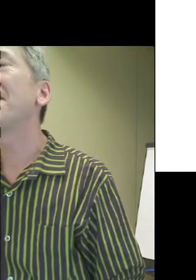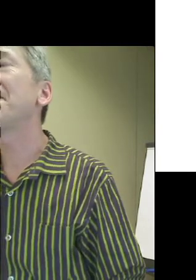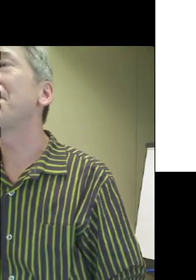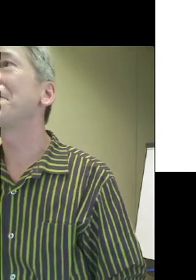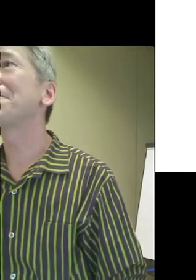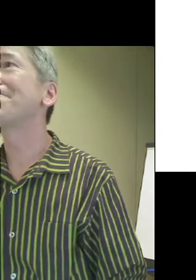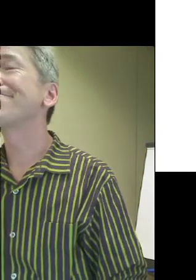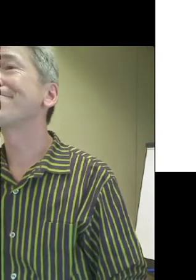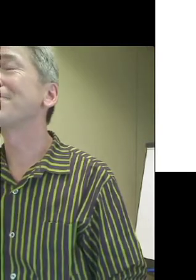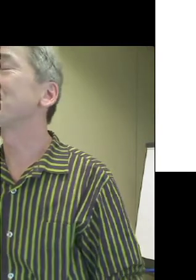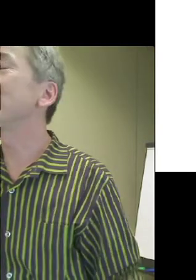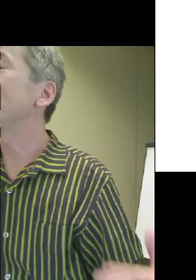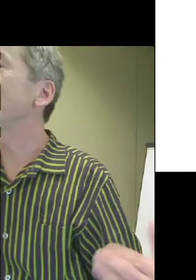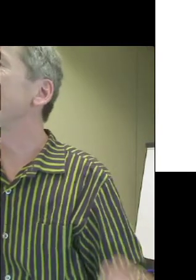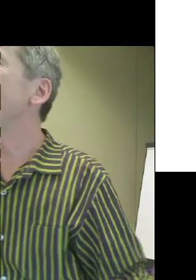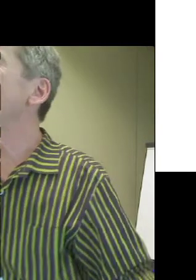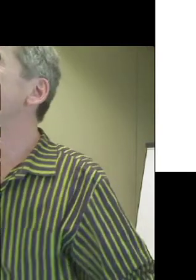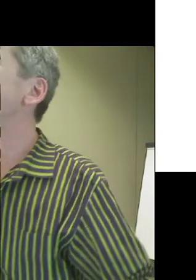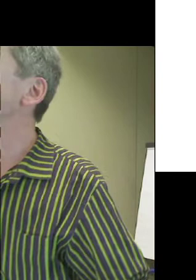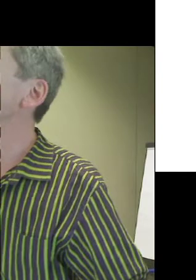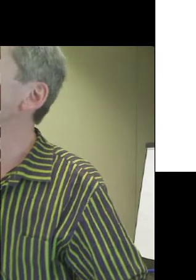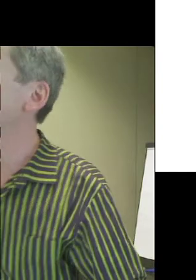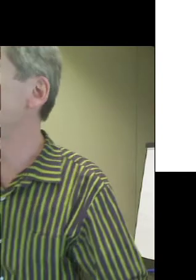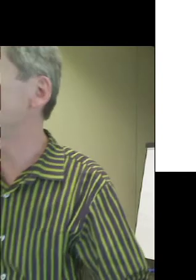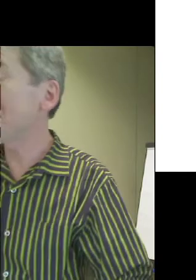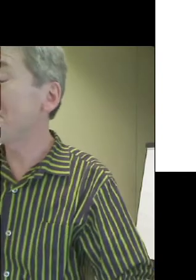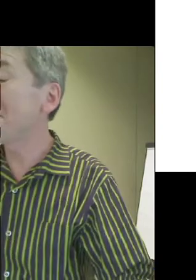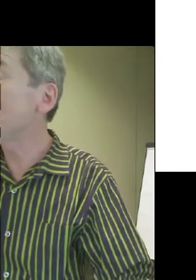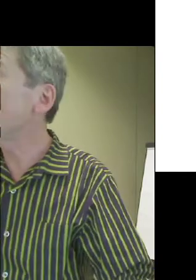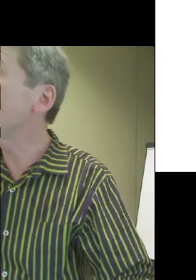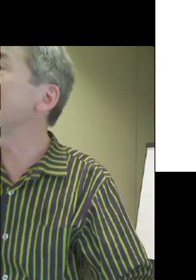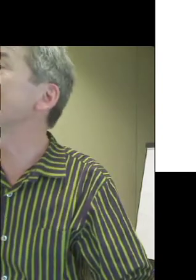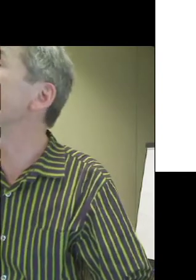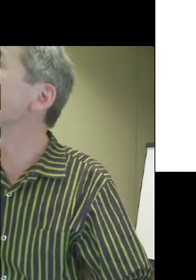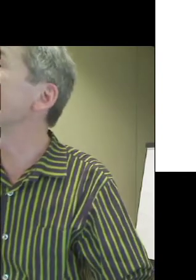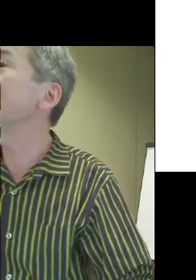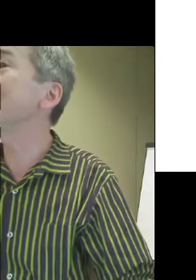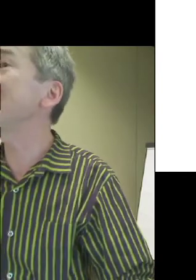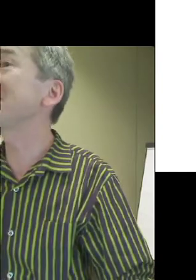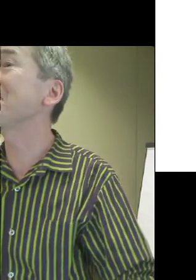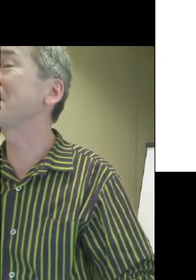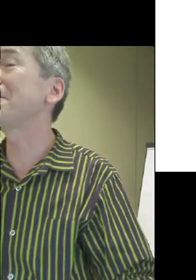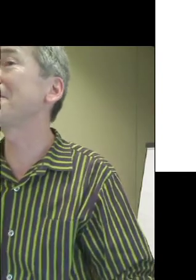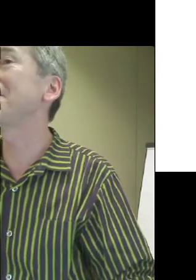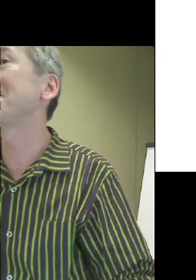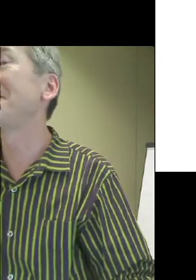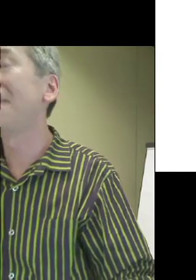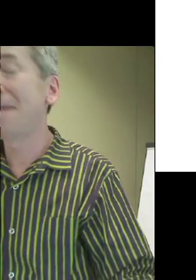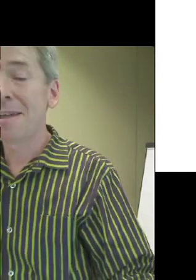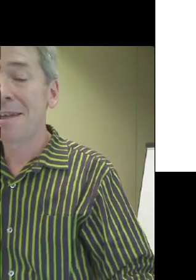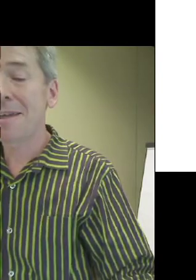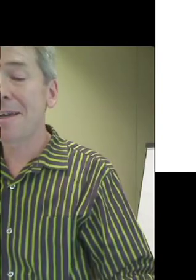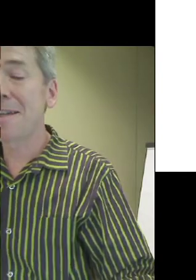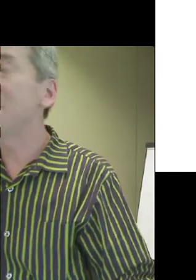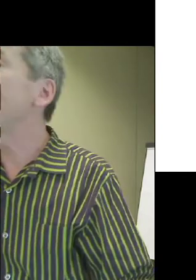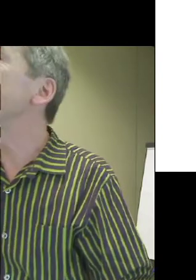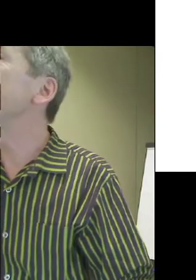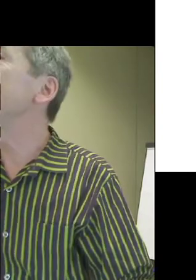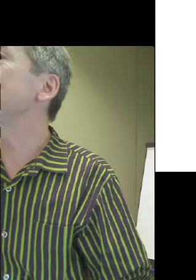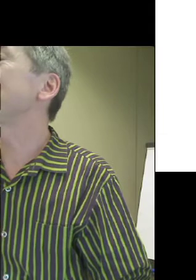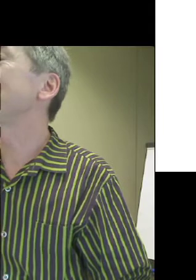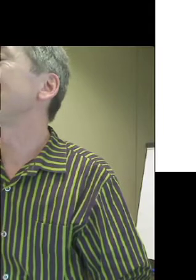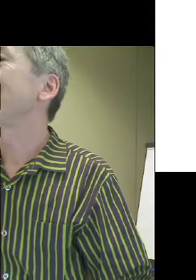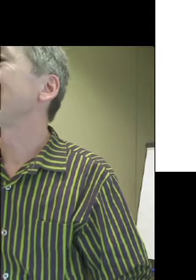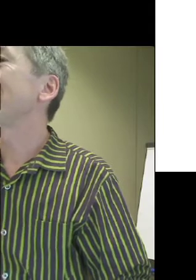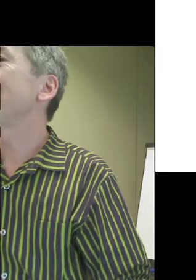I thought to reflect a bit on what really the purpose of museums is, or heritage, I'll be